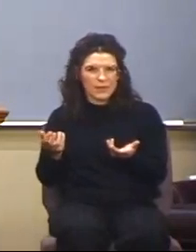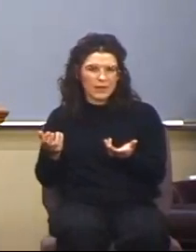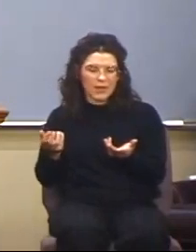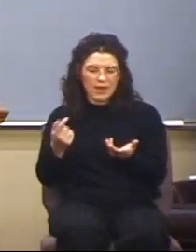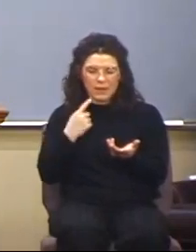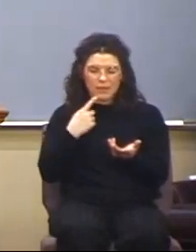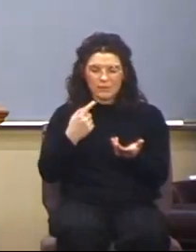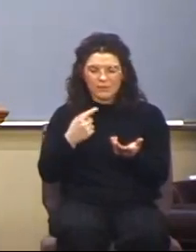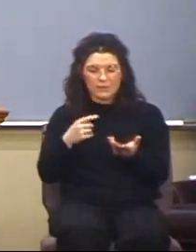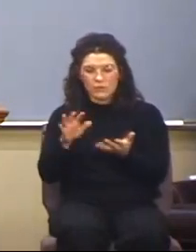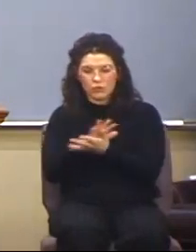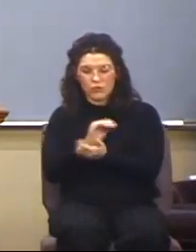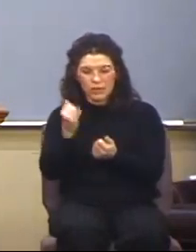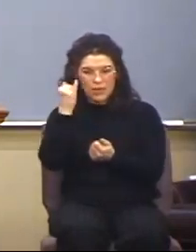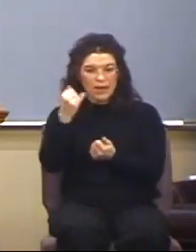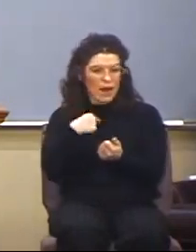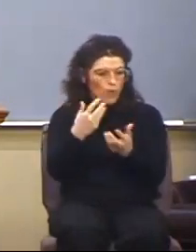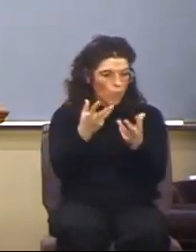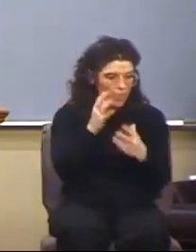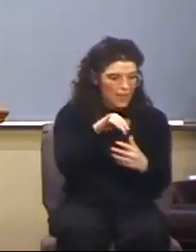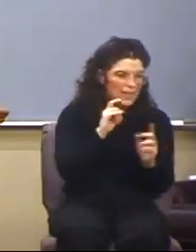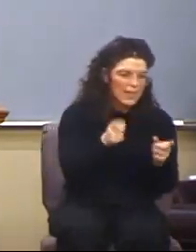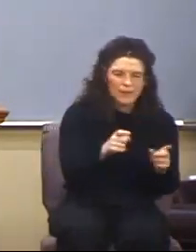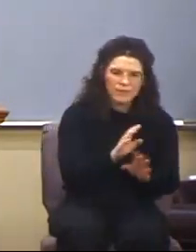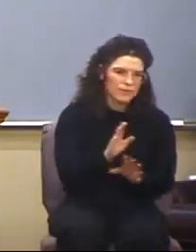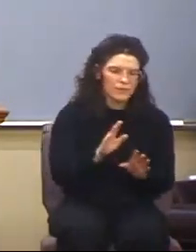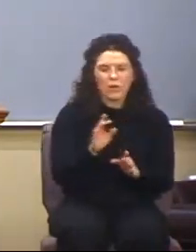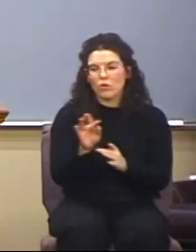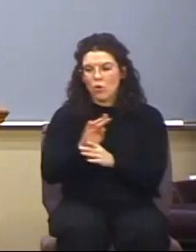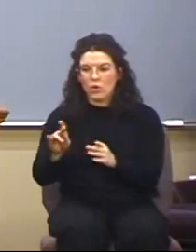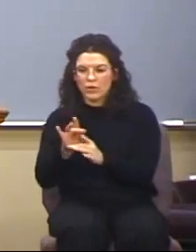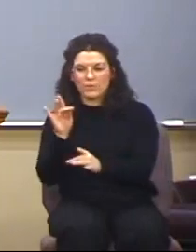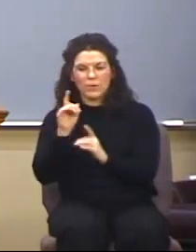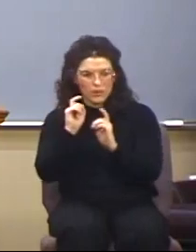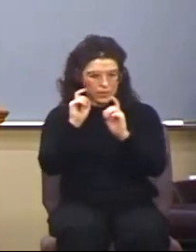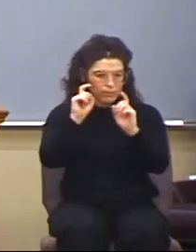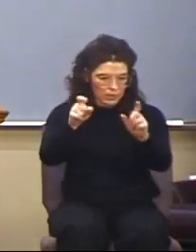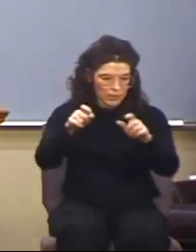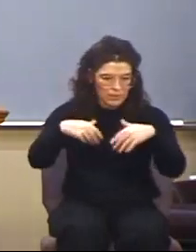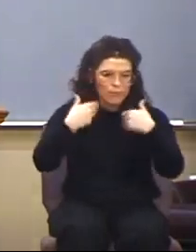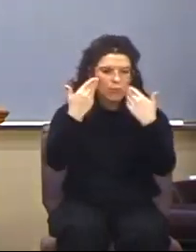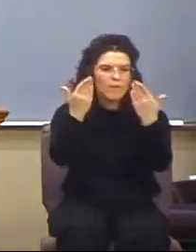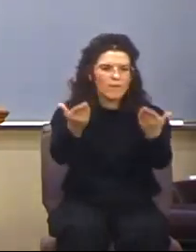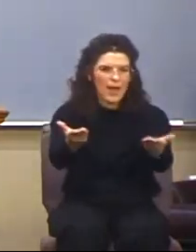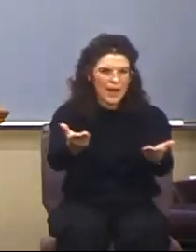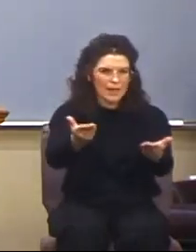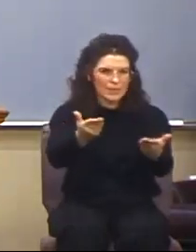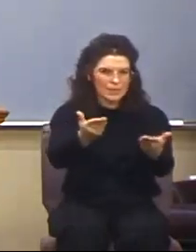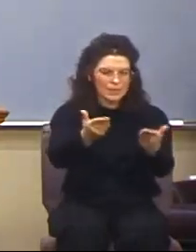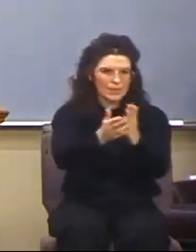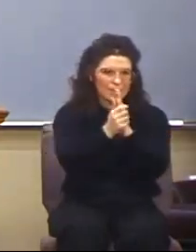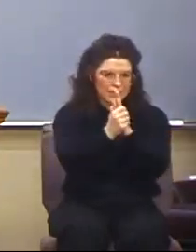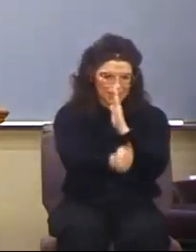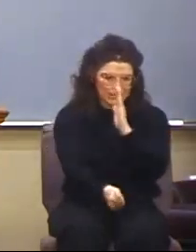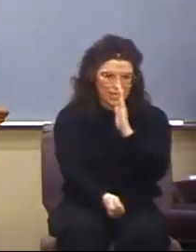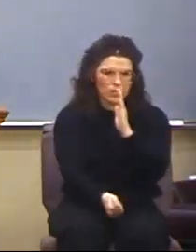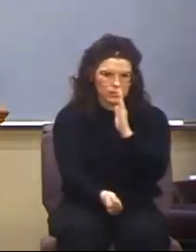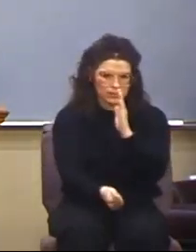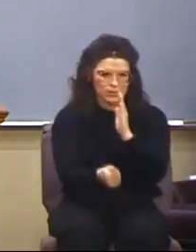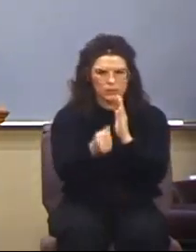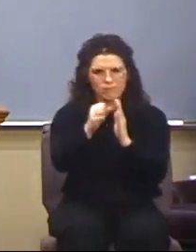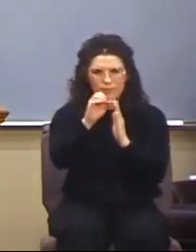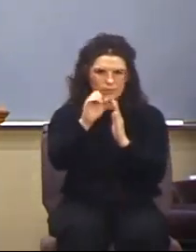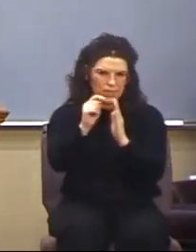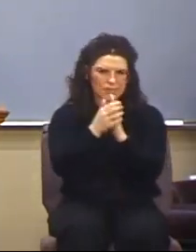whatever gift you might be in possession of. The Holy Spirit, he's the one who provides a certain skill set. I'm going to use the